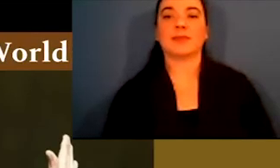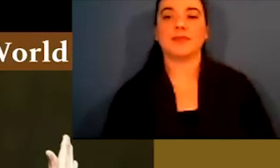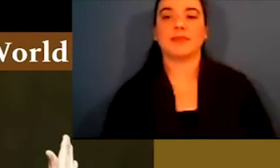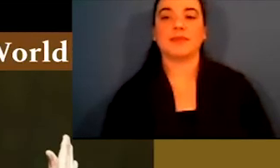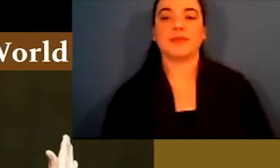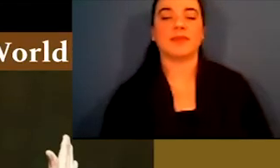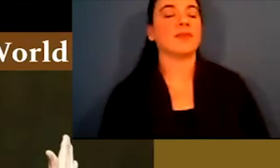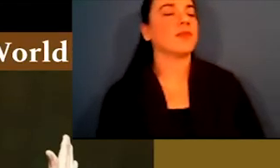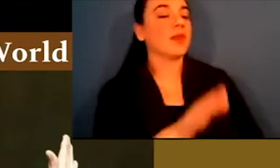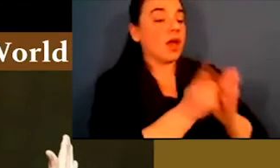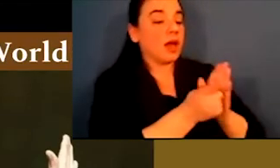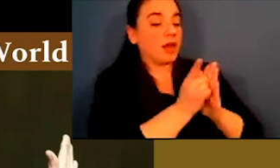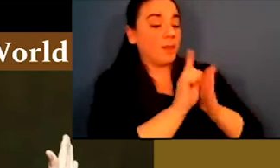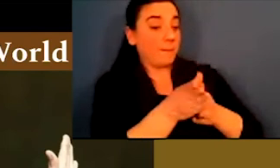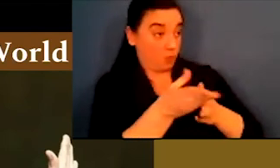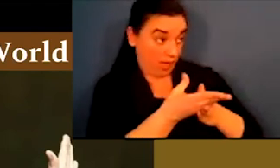So, um,